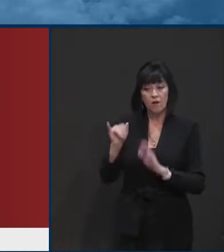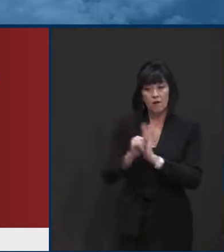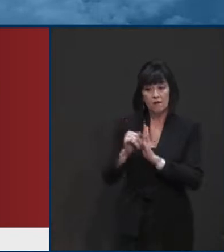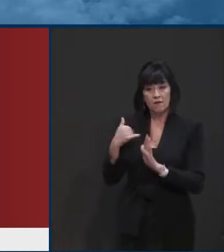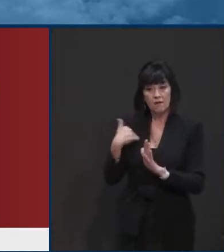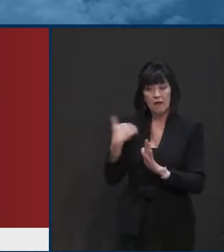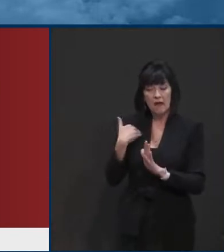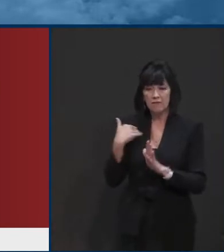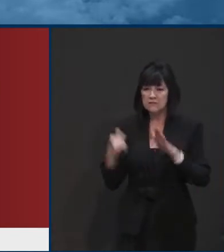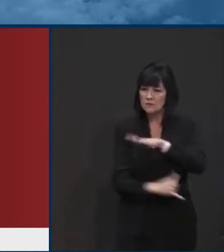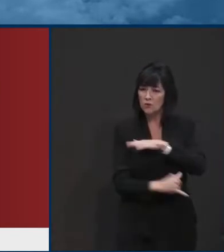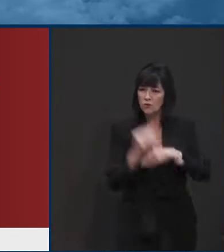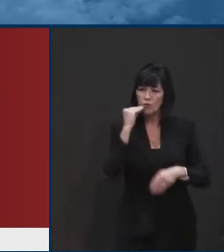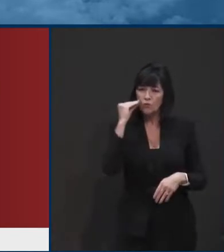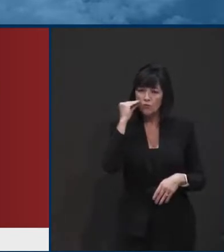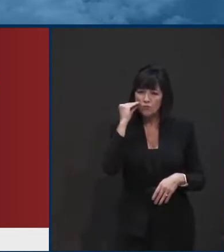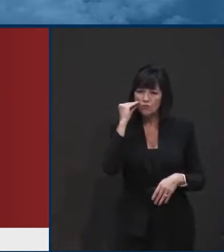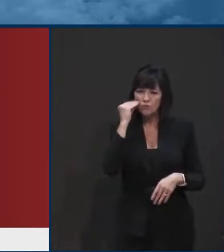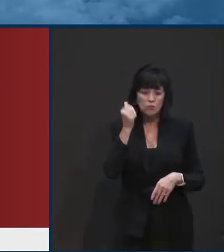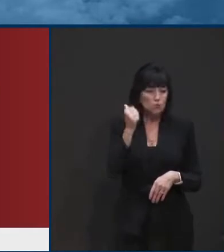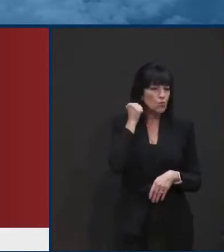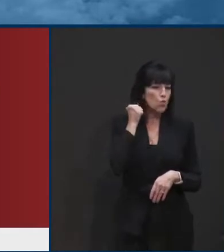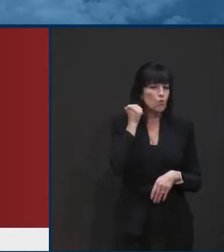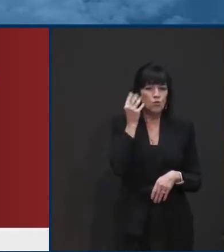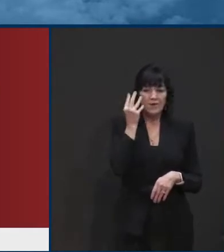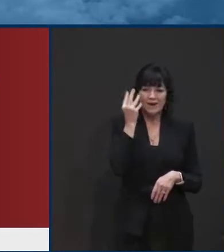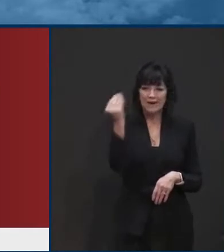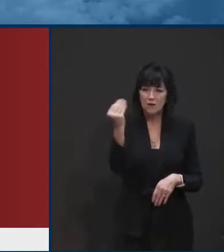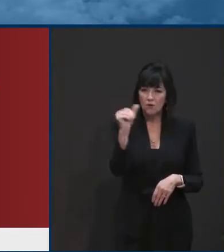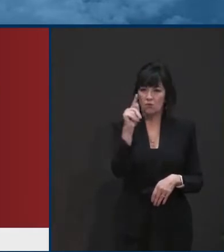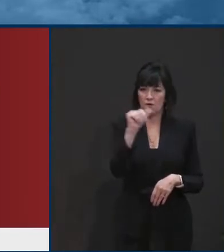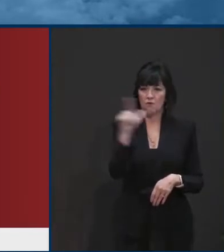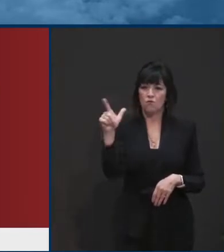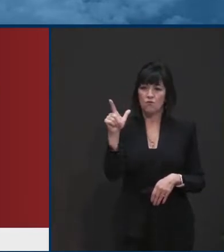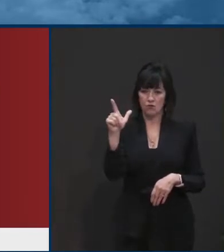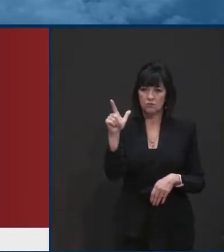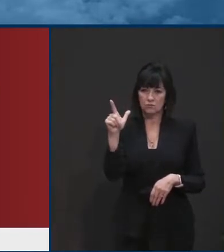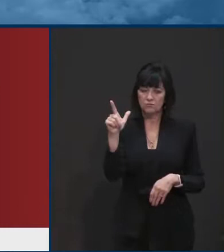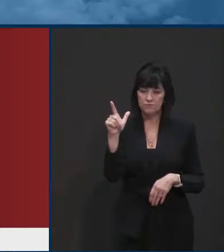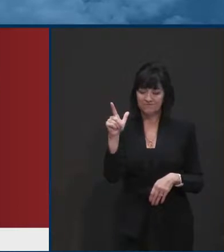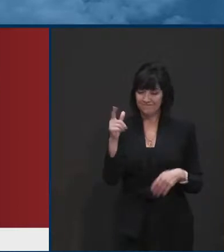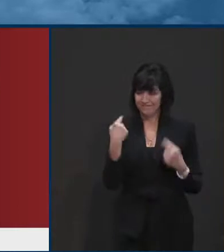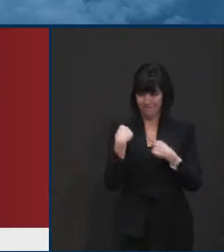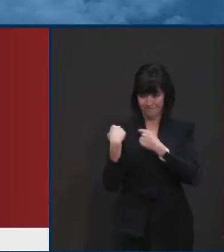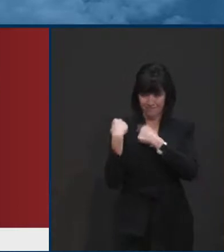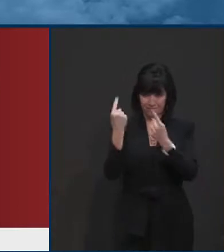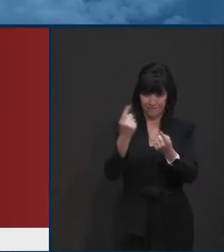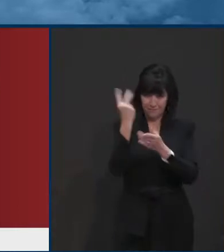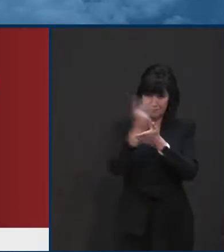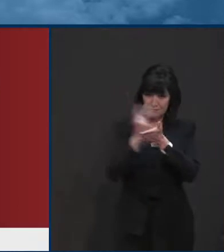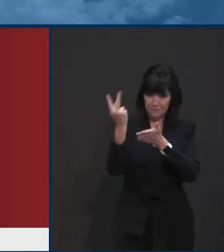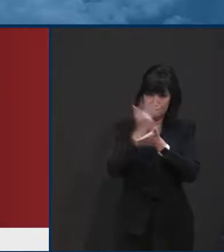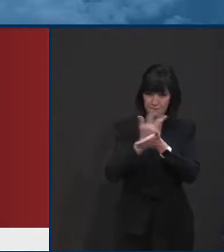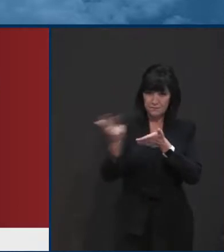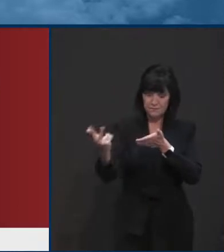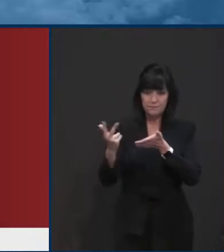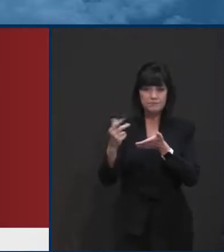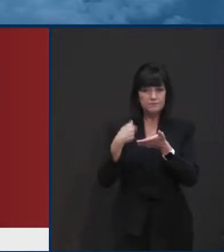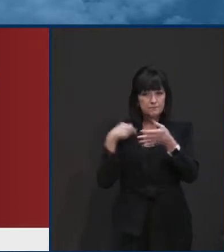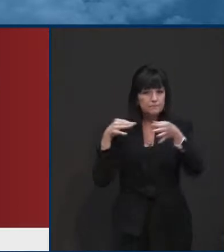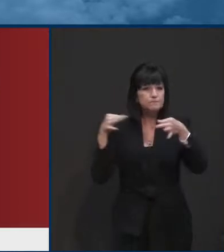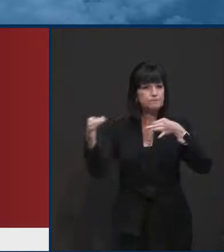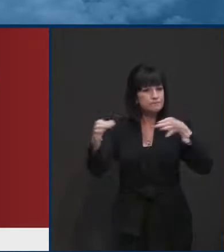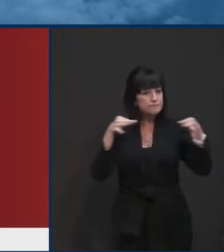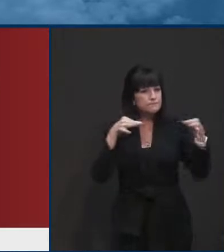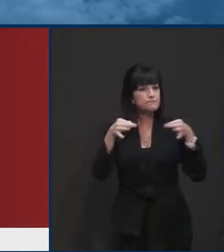to take. As I've been saying for the last two or three weeks, we have objectives to